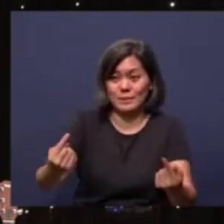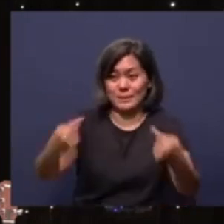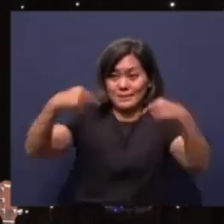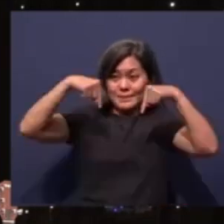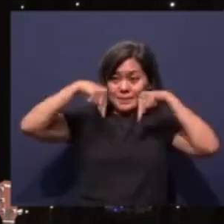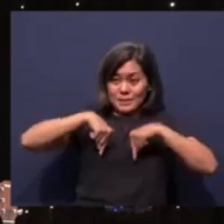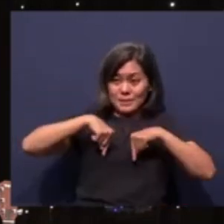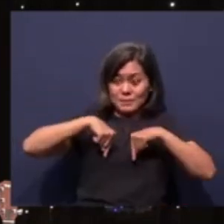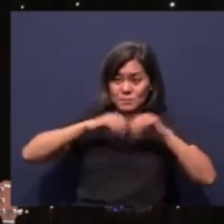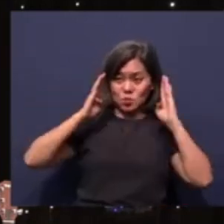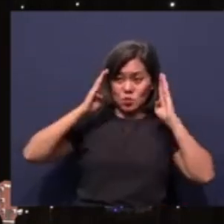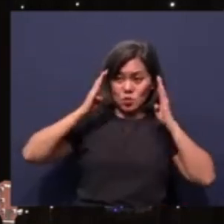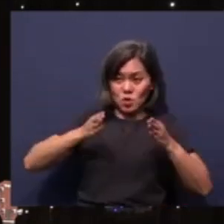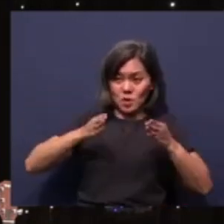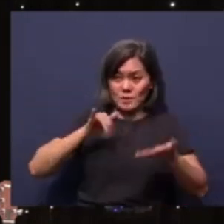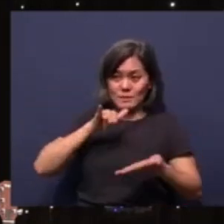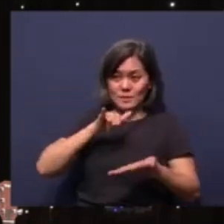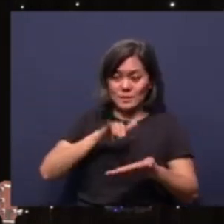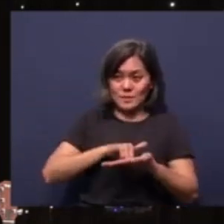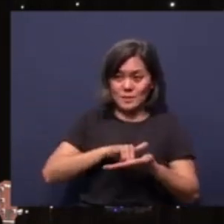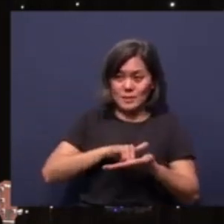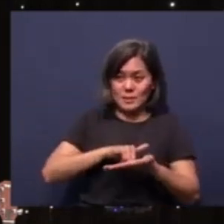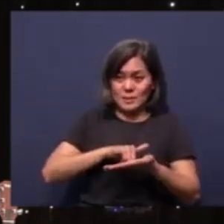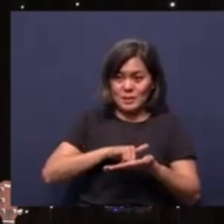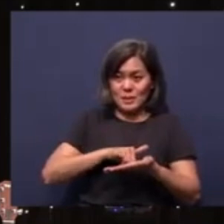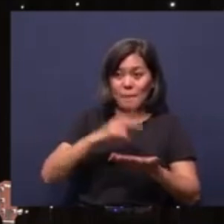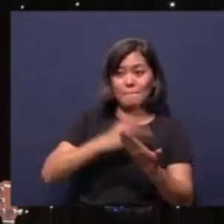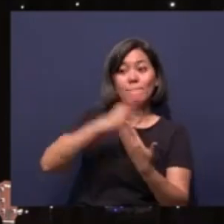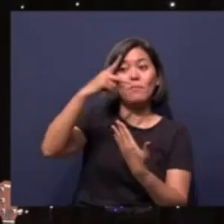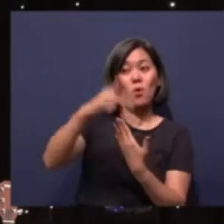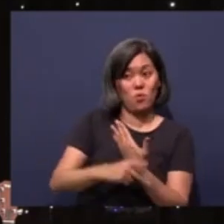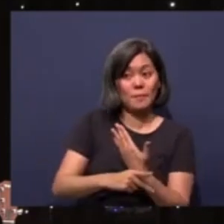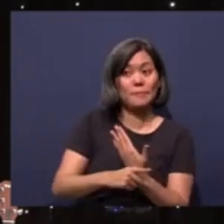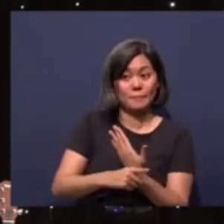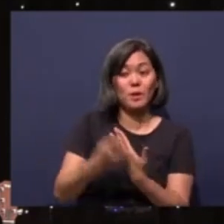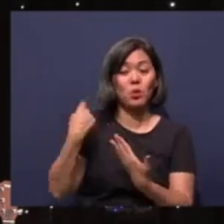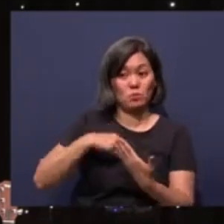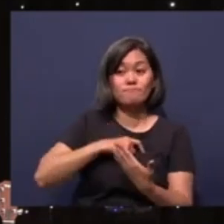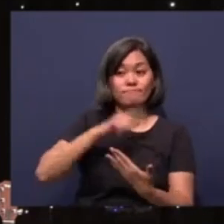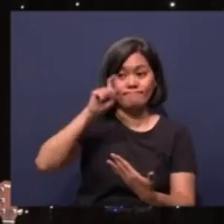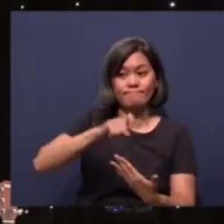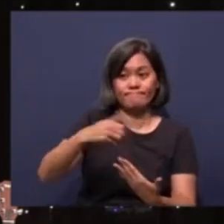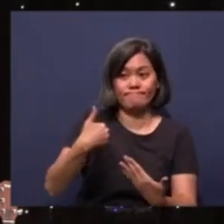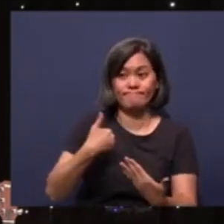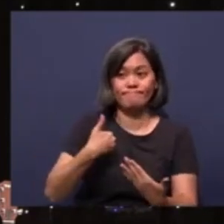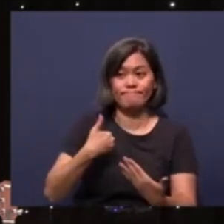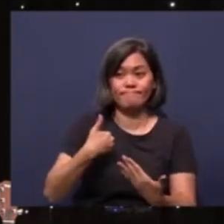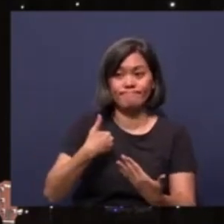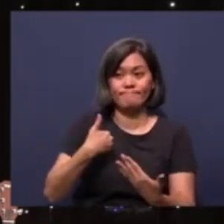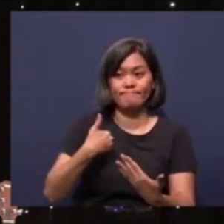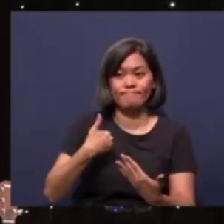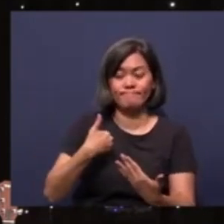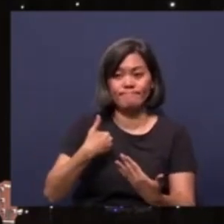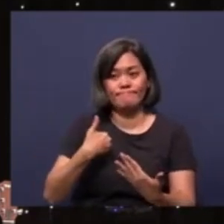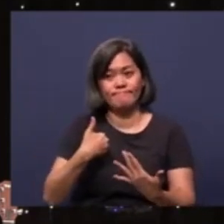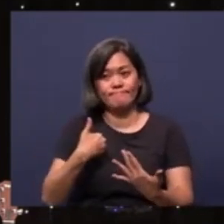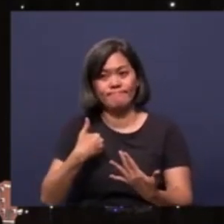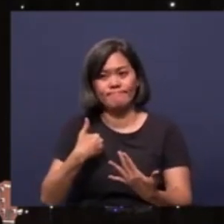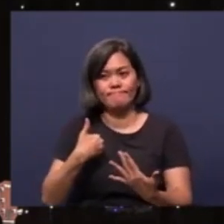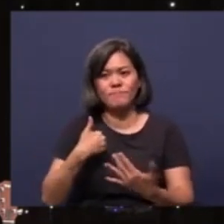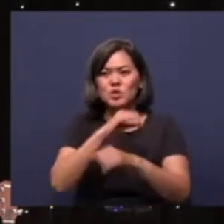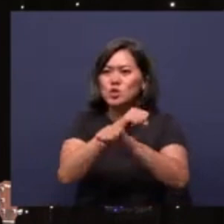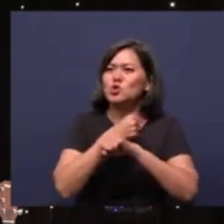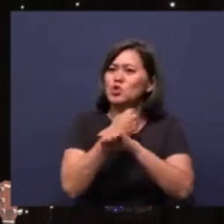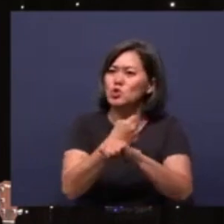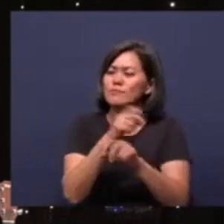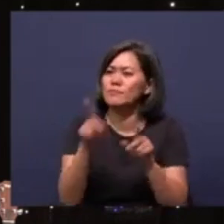church to attend this program. We need a security